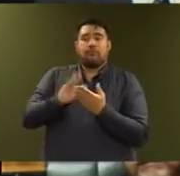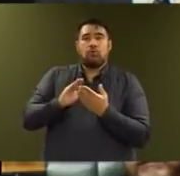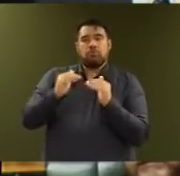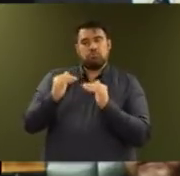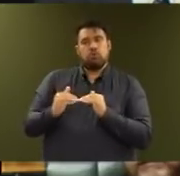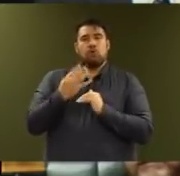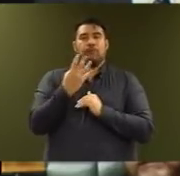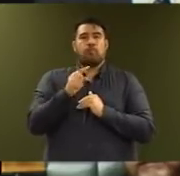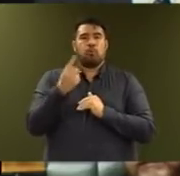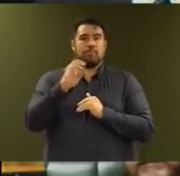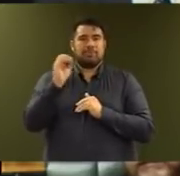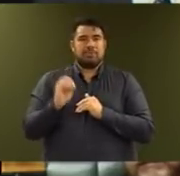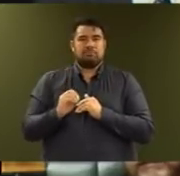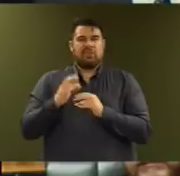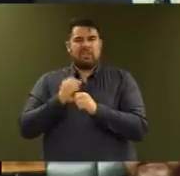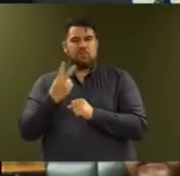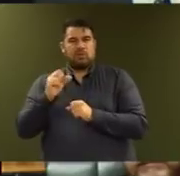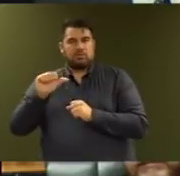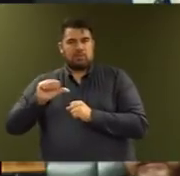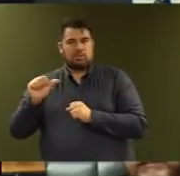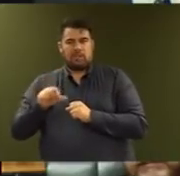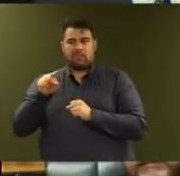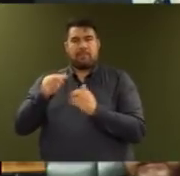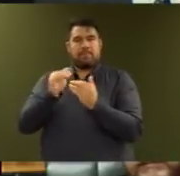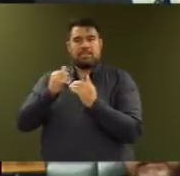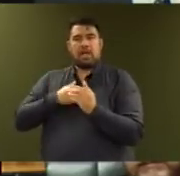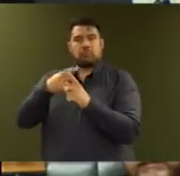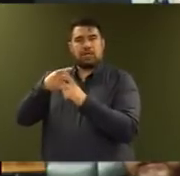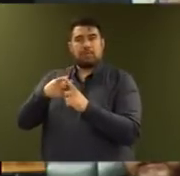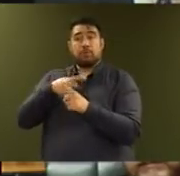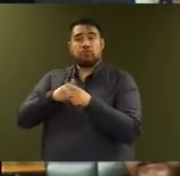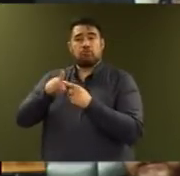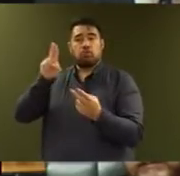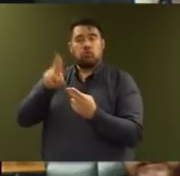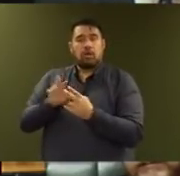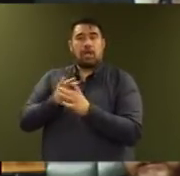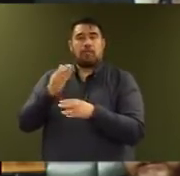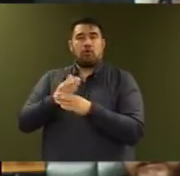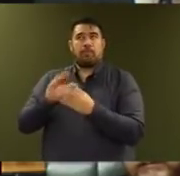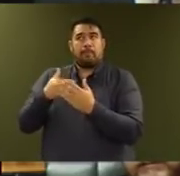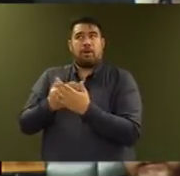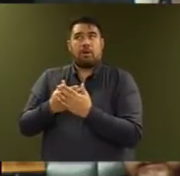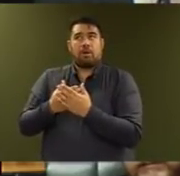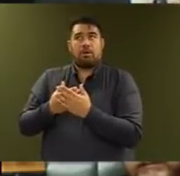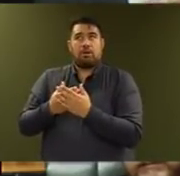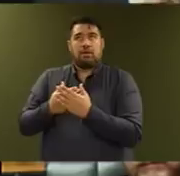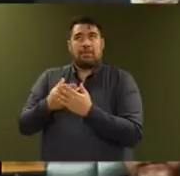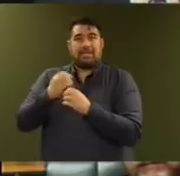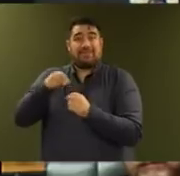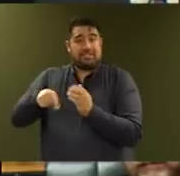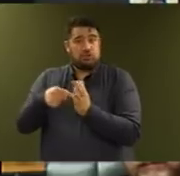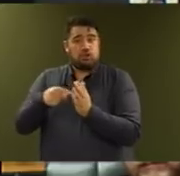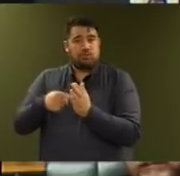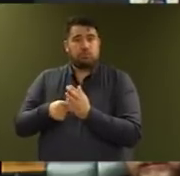2019, in line with the Government's target of reducing unemployment to 4 per cent by the end of this term. Stronger than